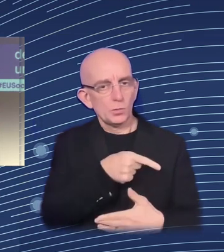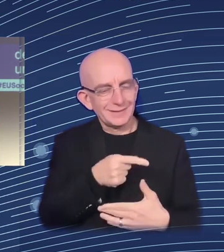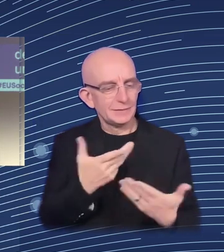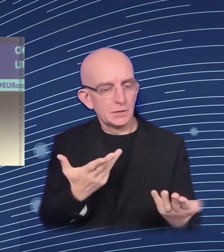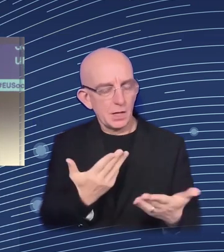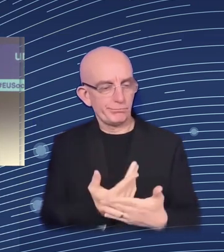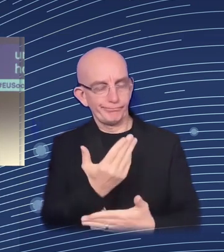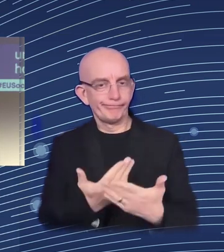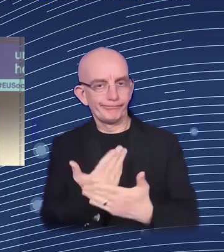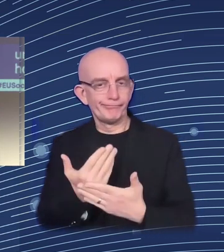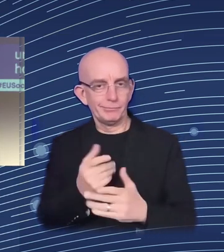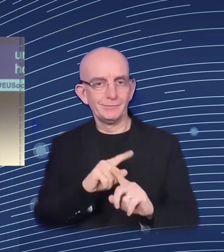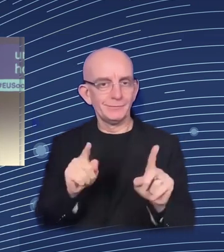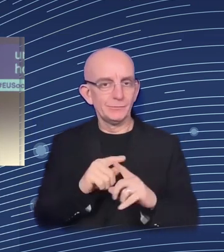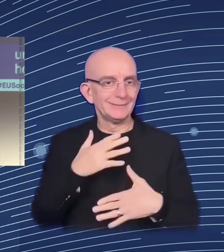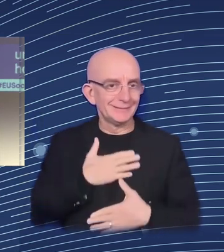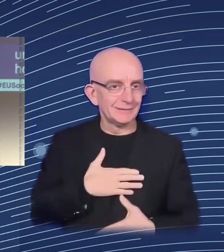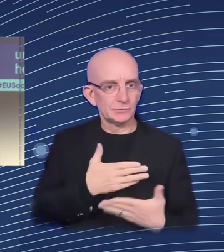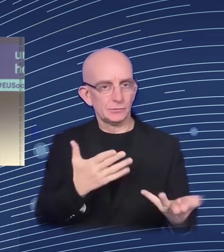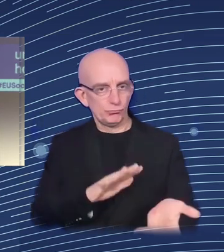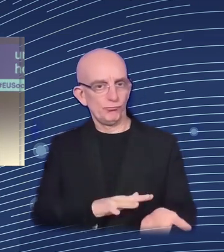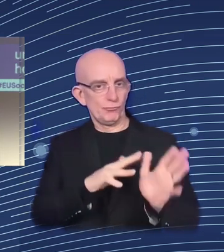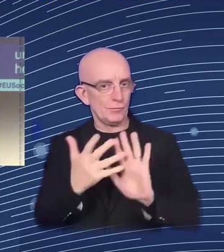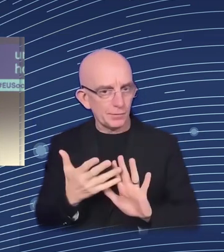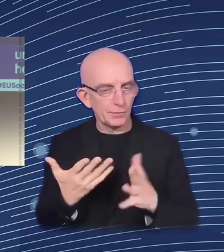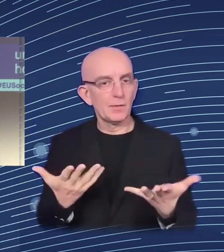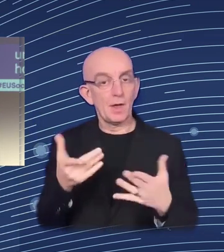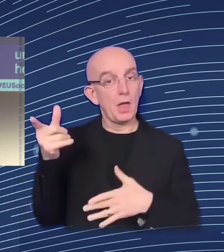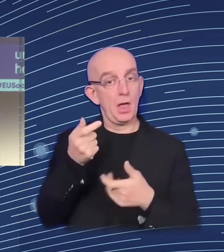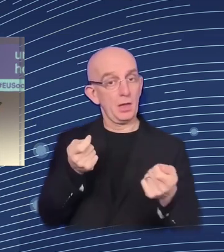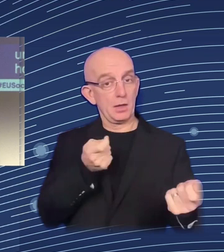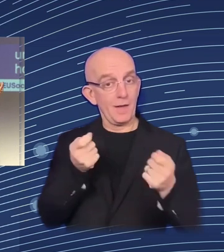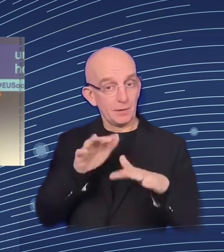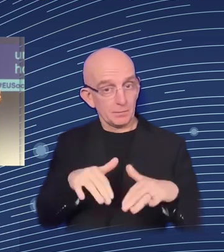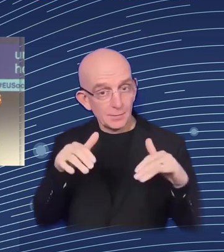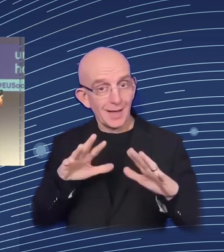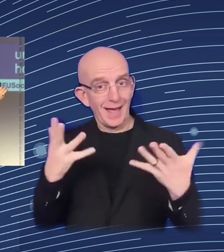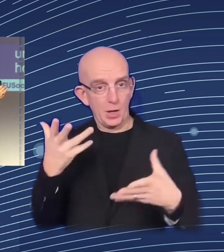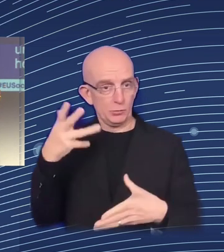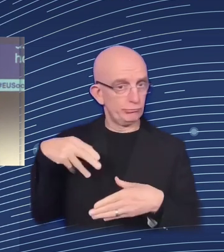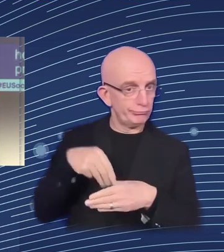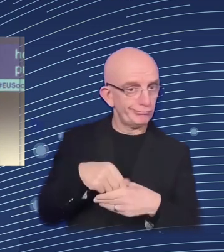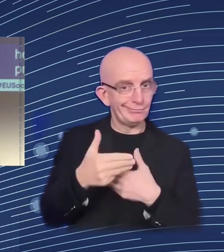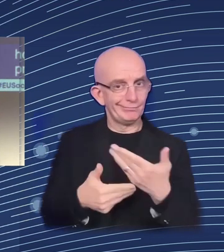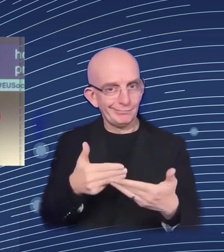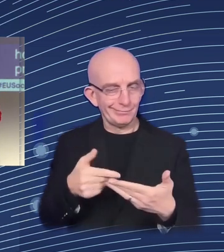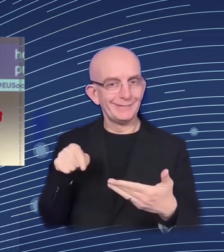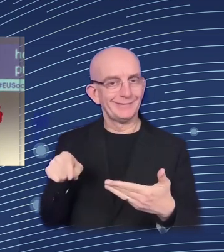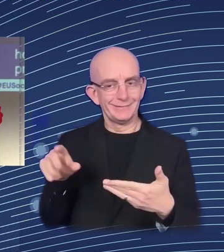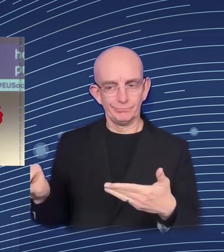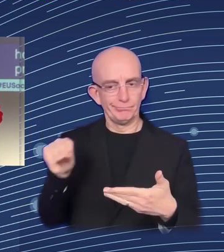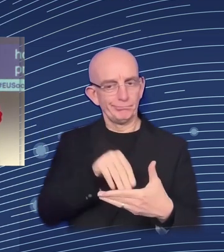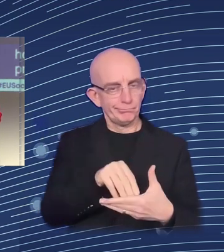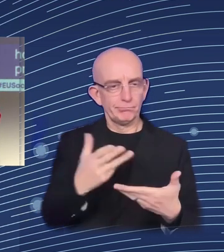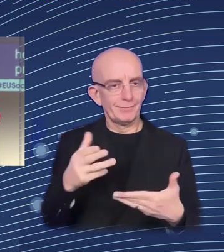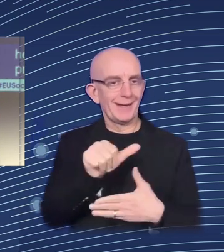on artificial intelligence in artificial way that they provide services. then last but not least, it's really limited